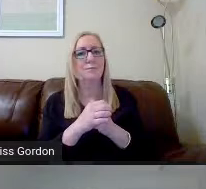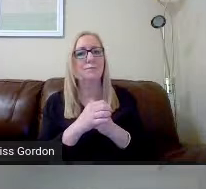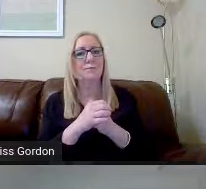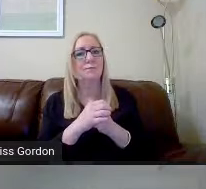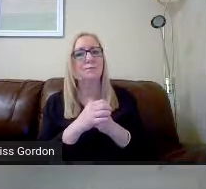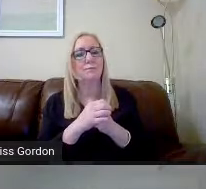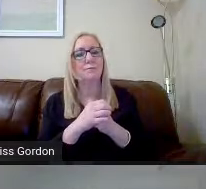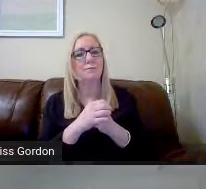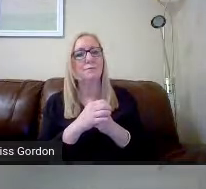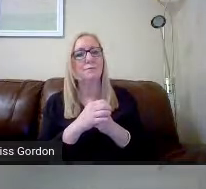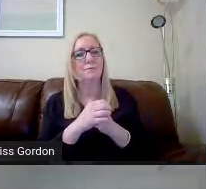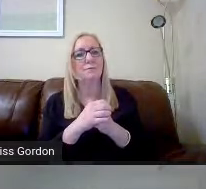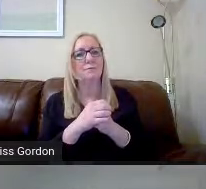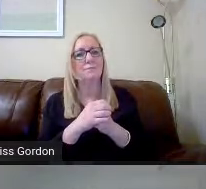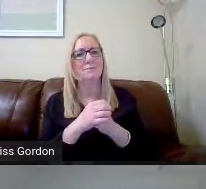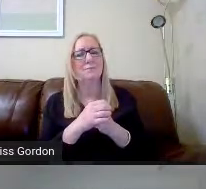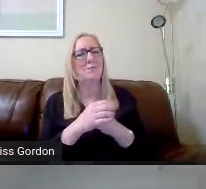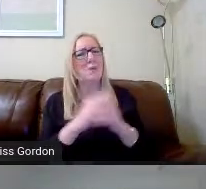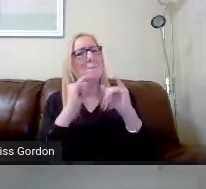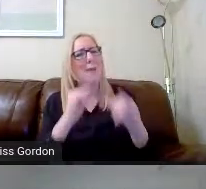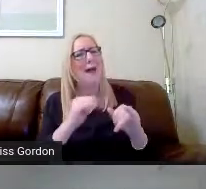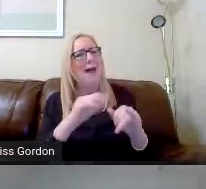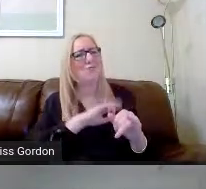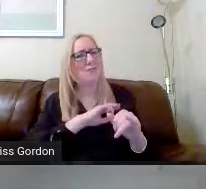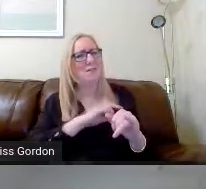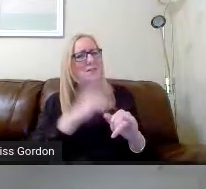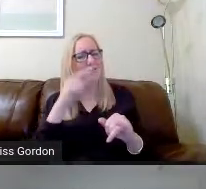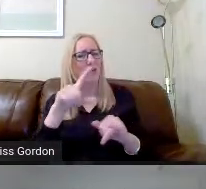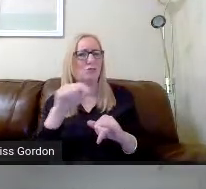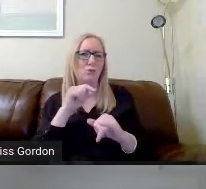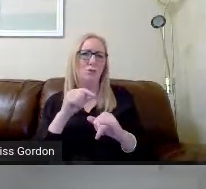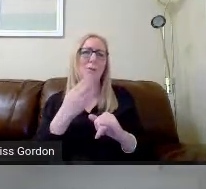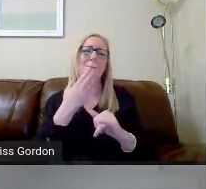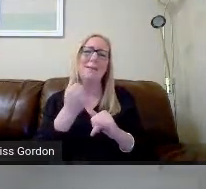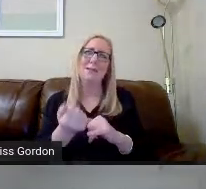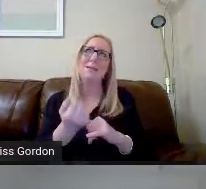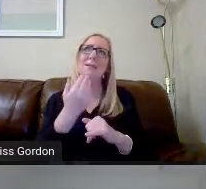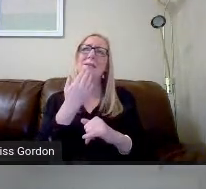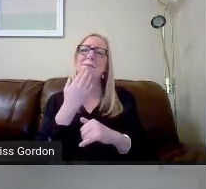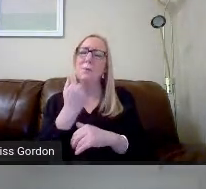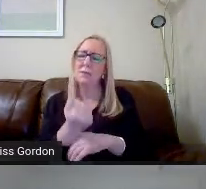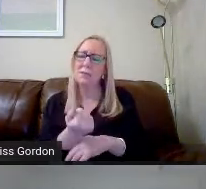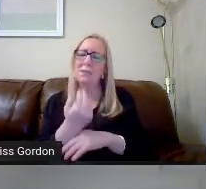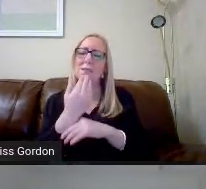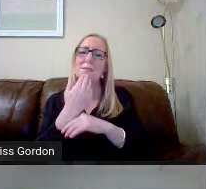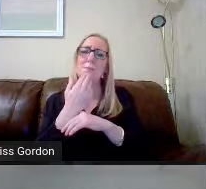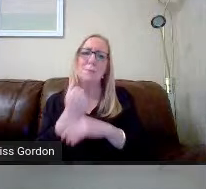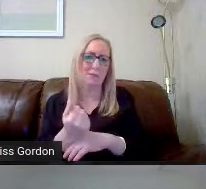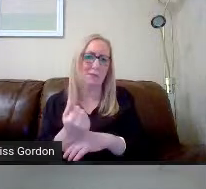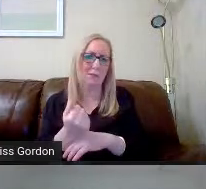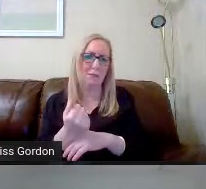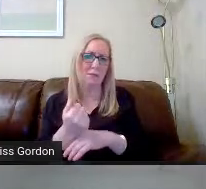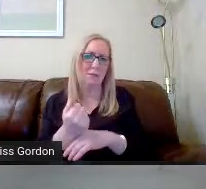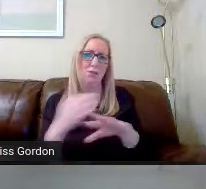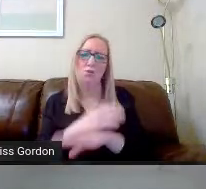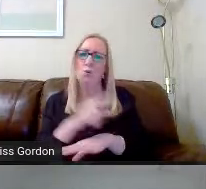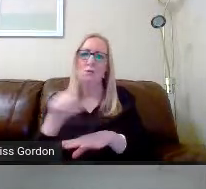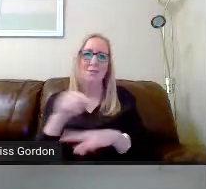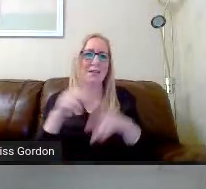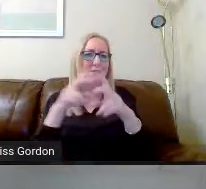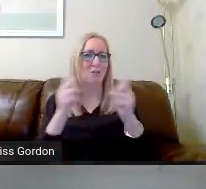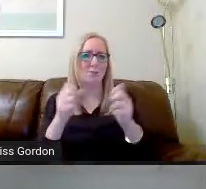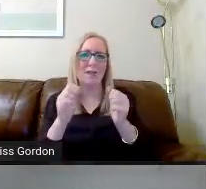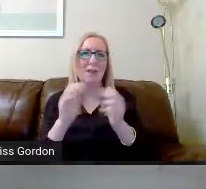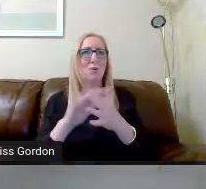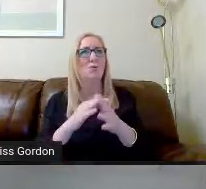In terms of bad reasons for a choice, please, please, please, please don't take a subject just because